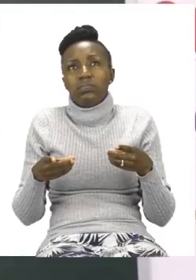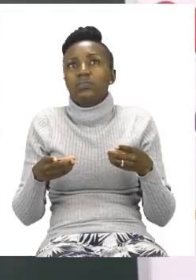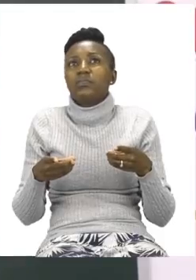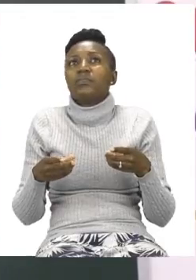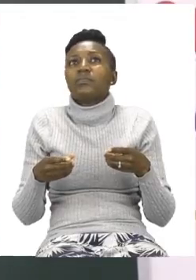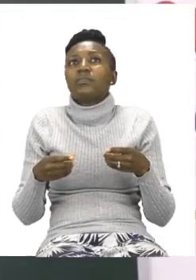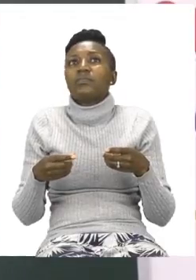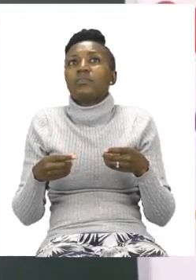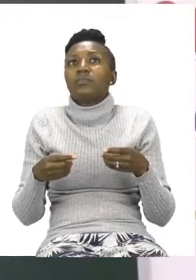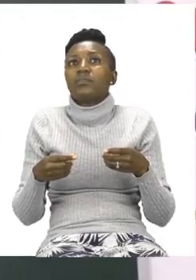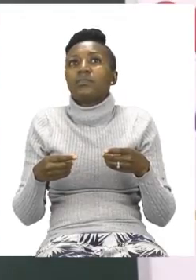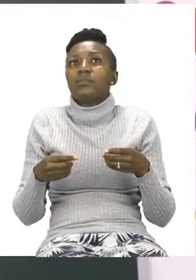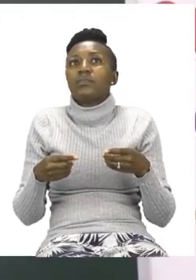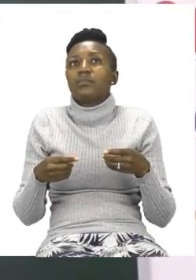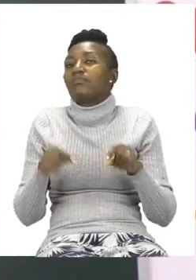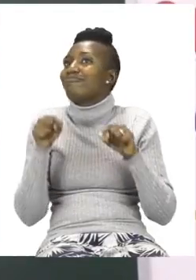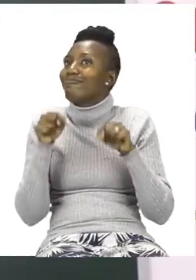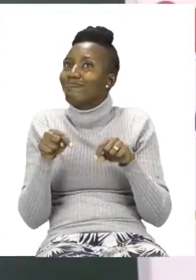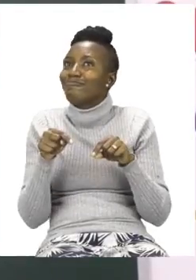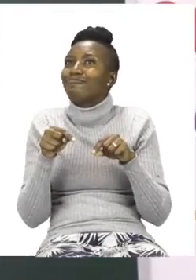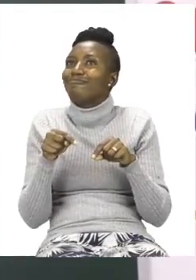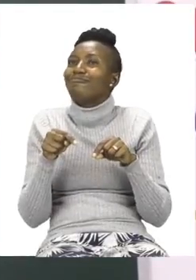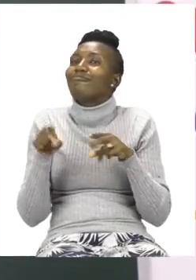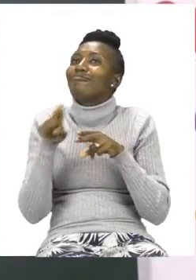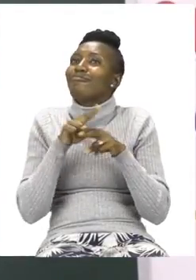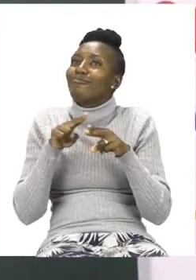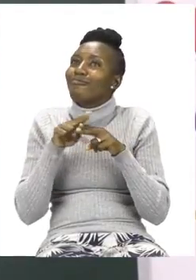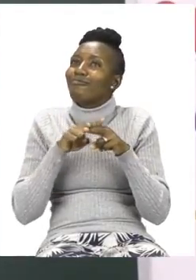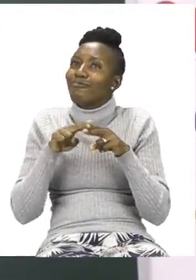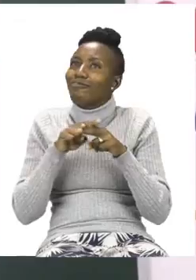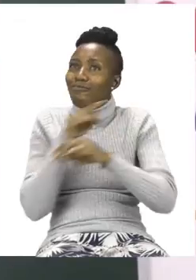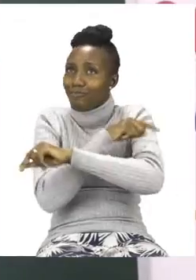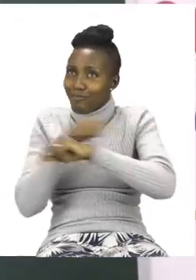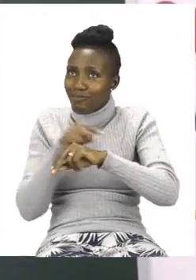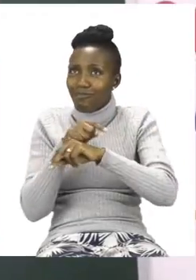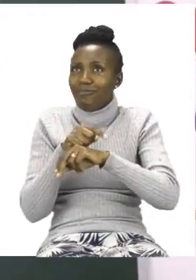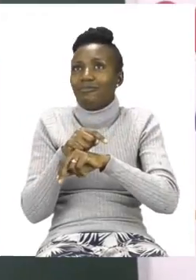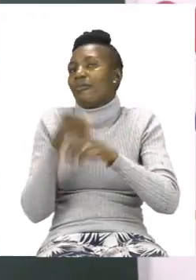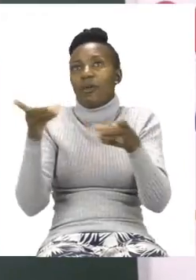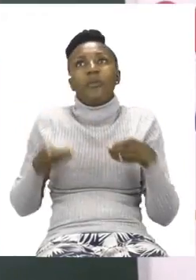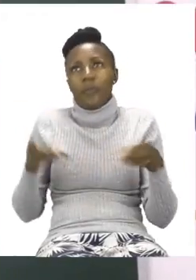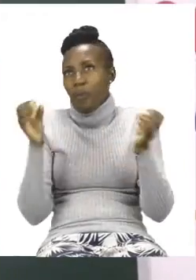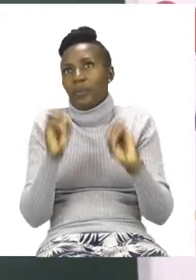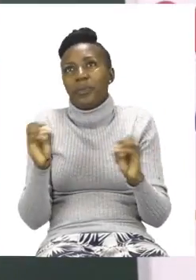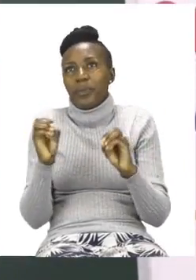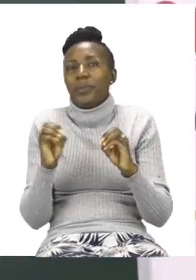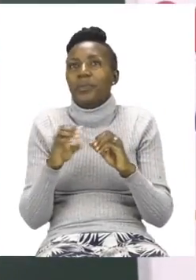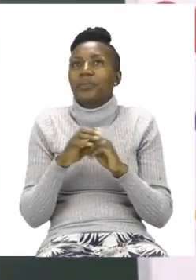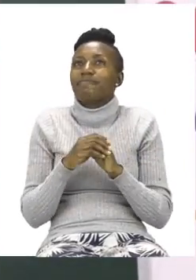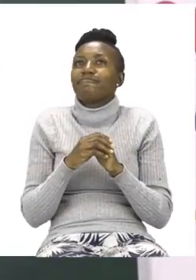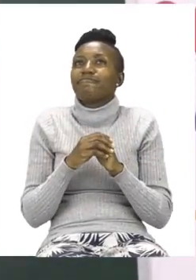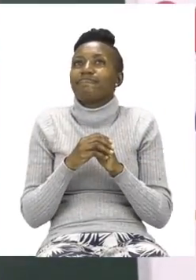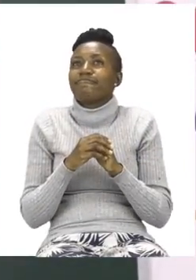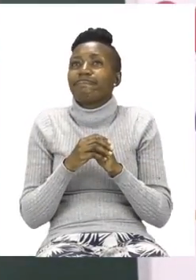now we're going to say a ruler is not dangerous because we use it to make lines. Then the next thing that you can